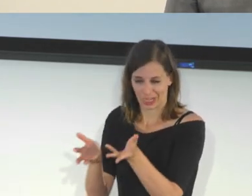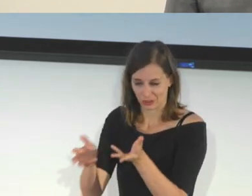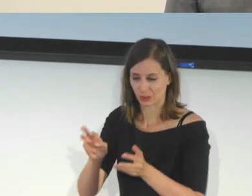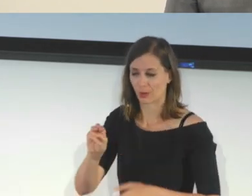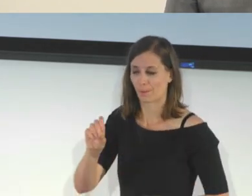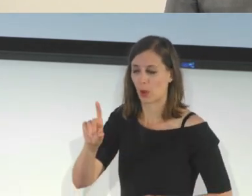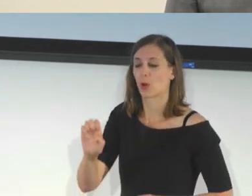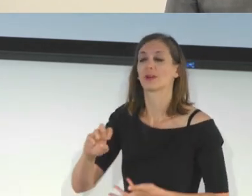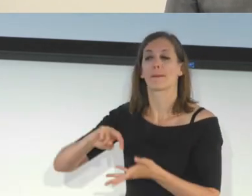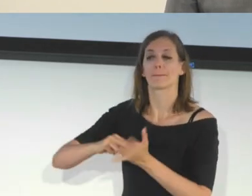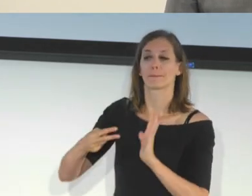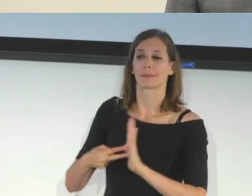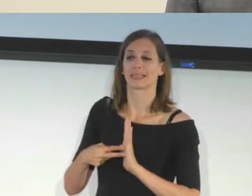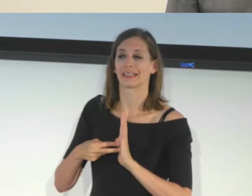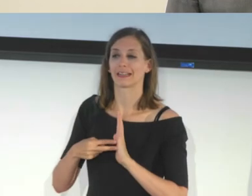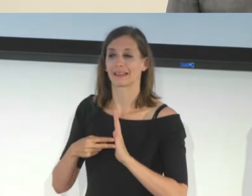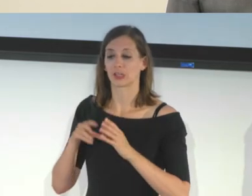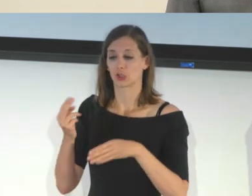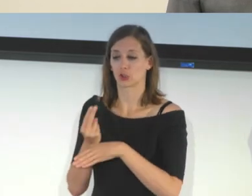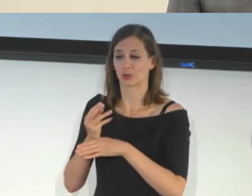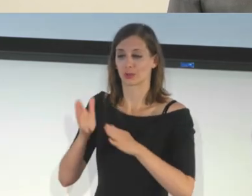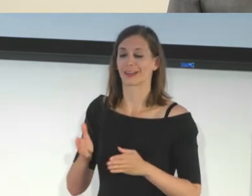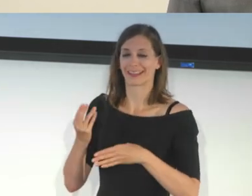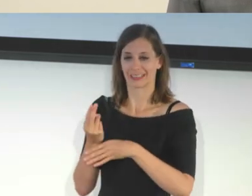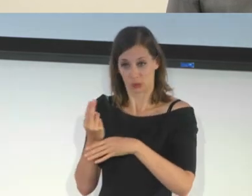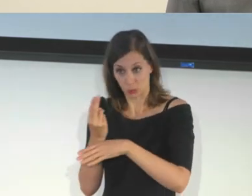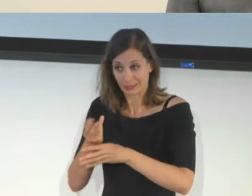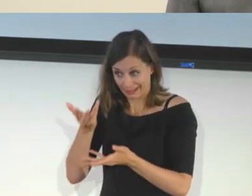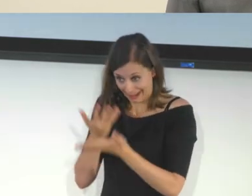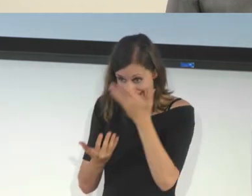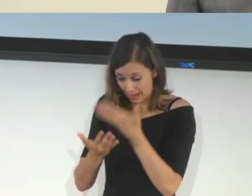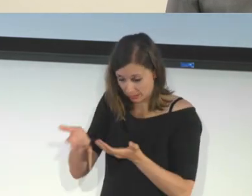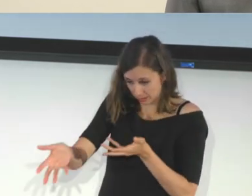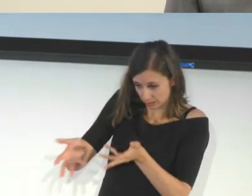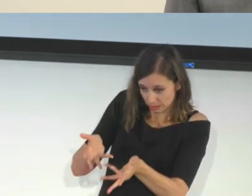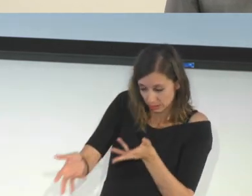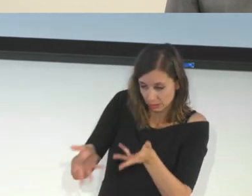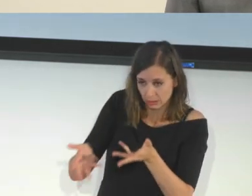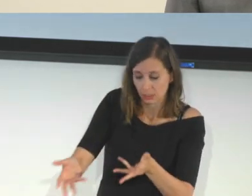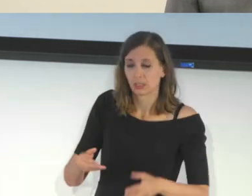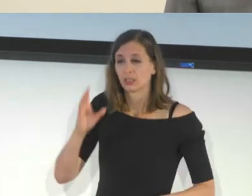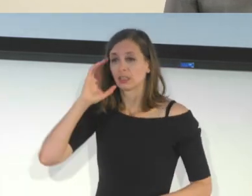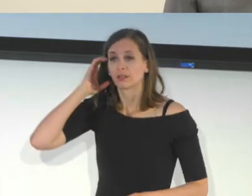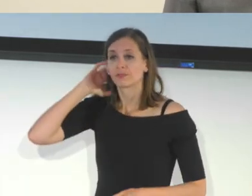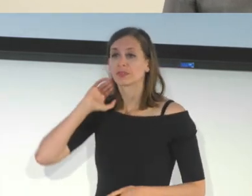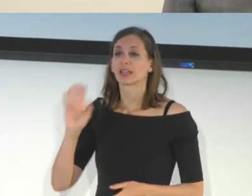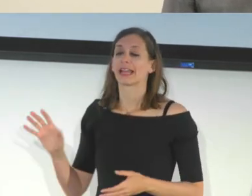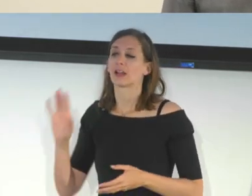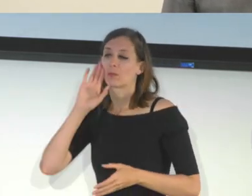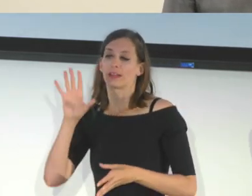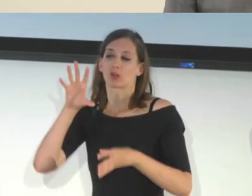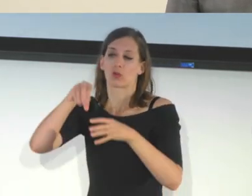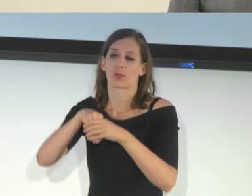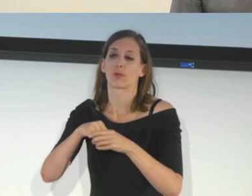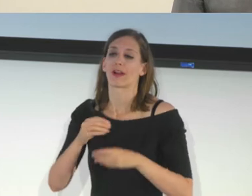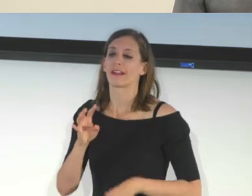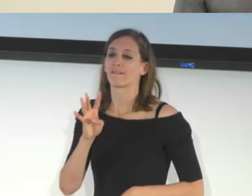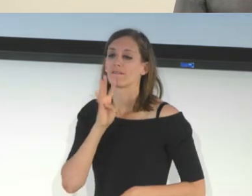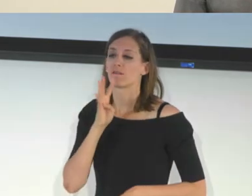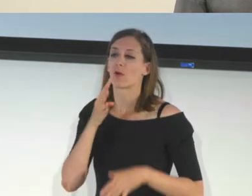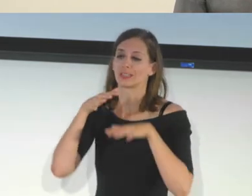gesture with their hands and pass those VoiceOver integrations so the person can